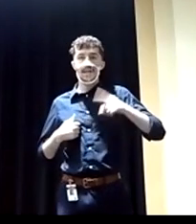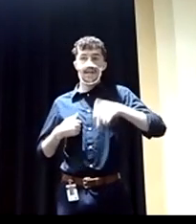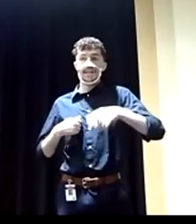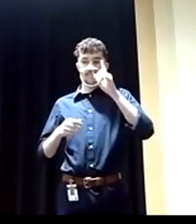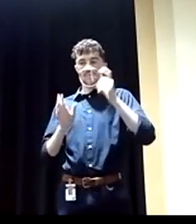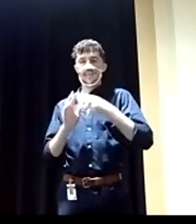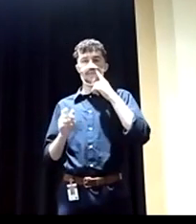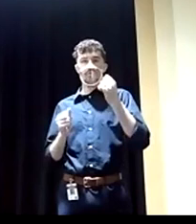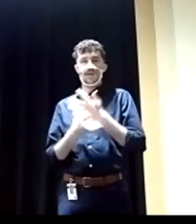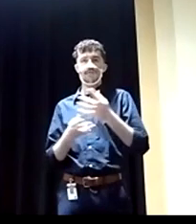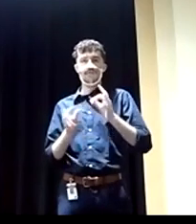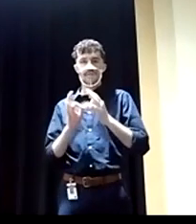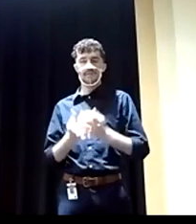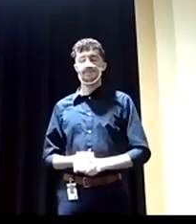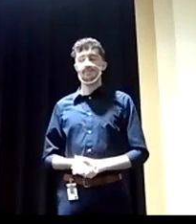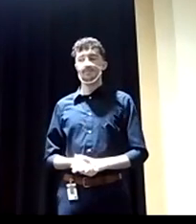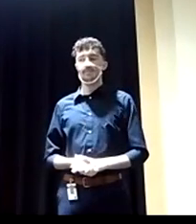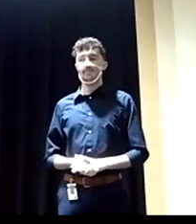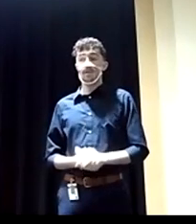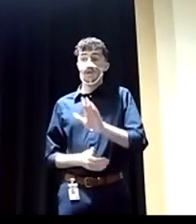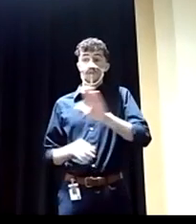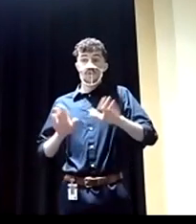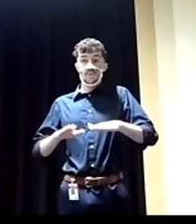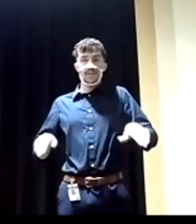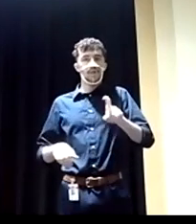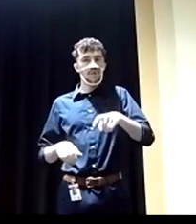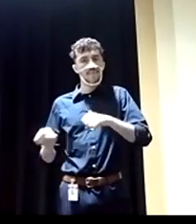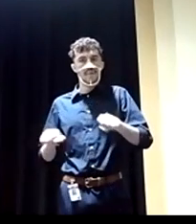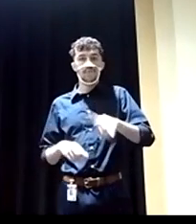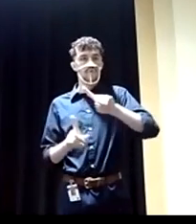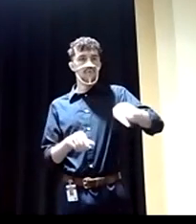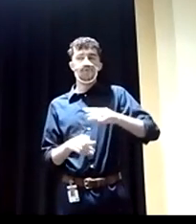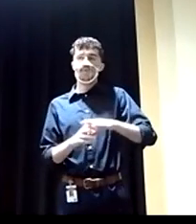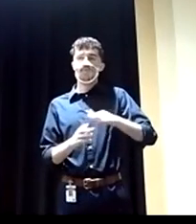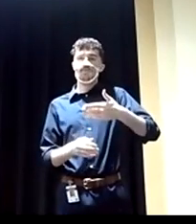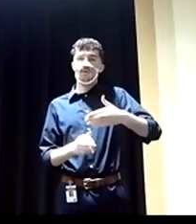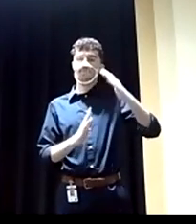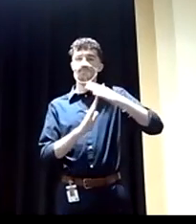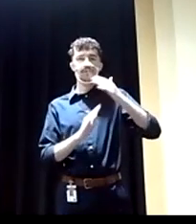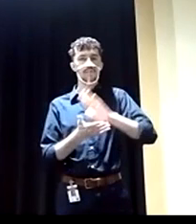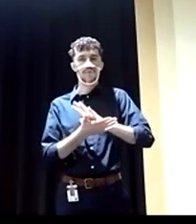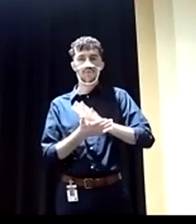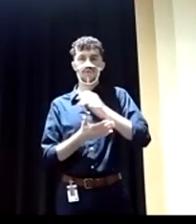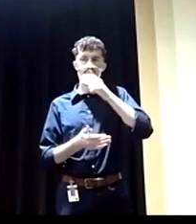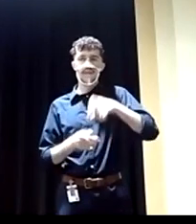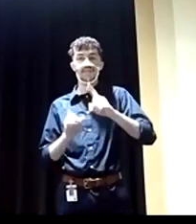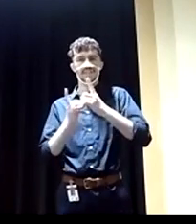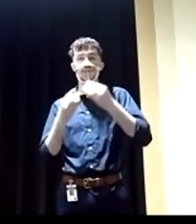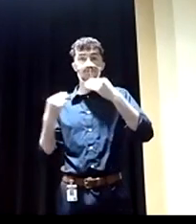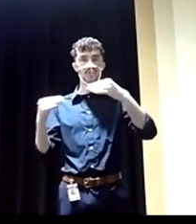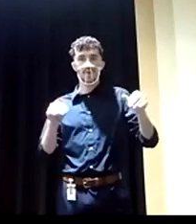backed up by a union, that your kids can go to a good school. You don't have the district shop. You know that there's a good school in your neighborhood.